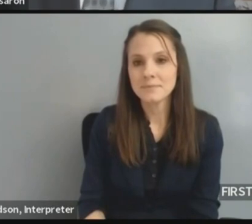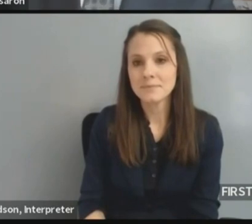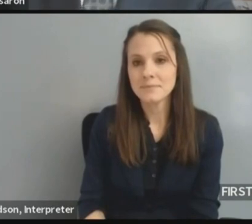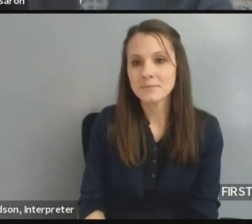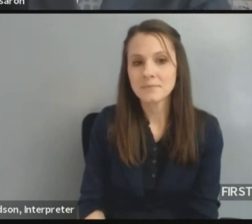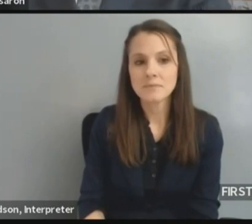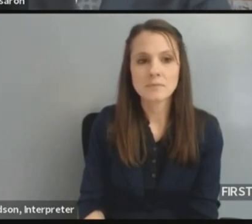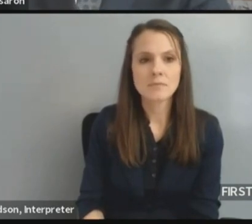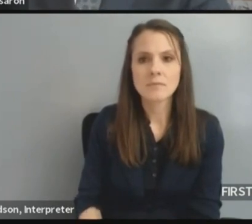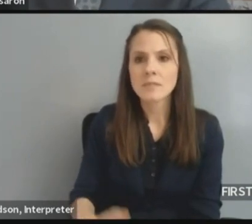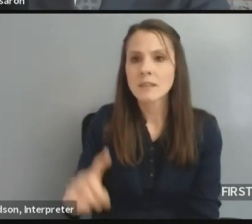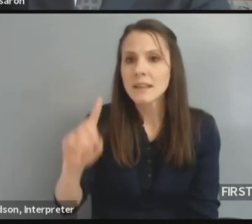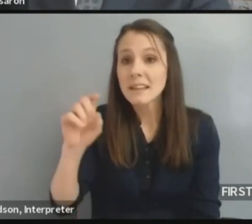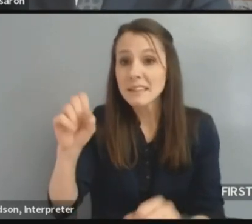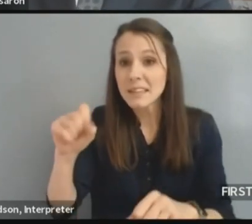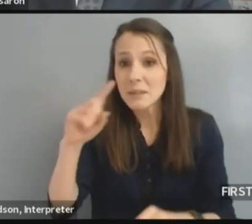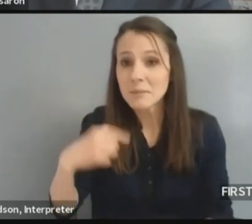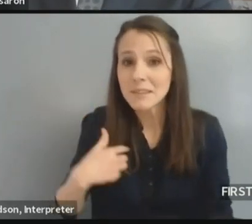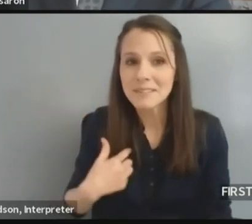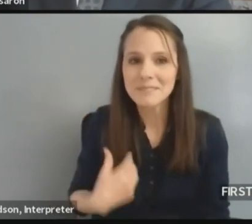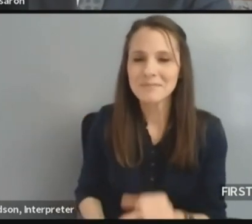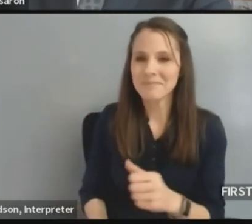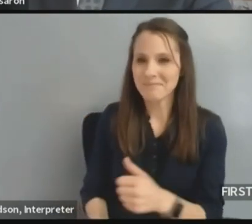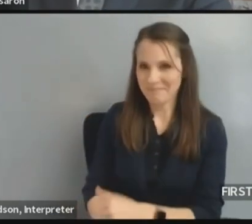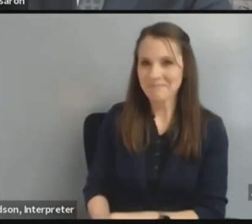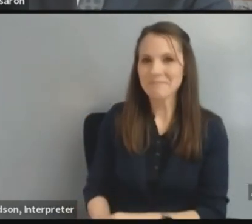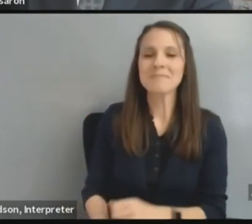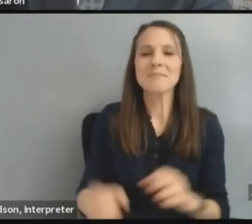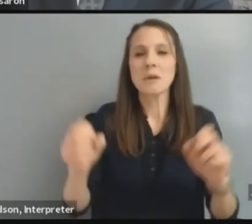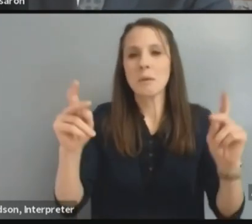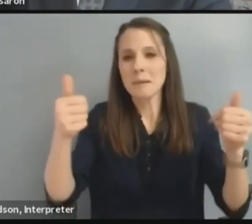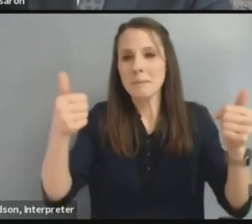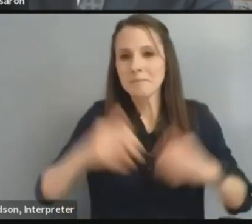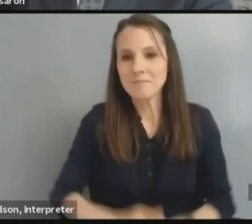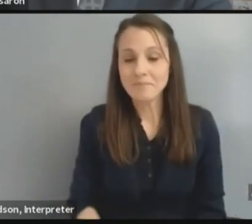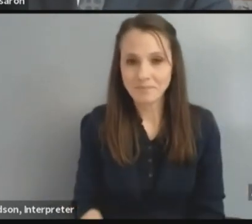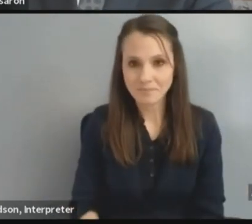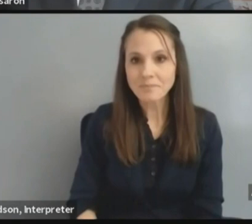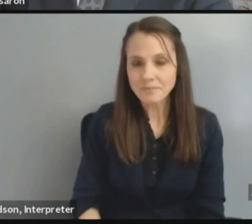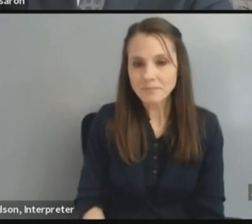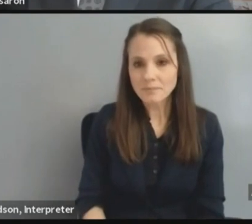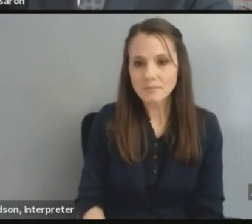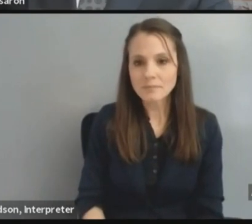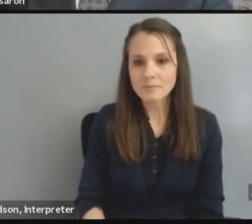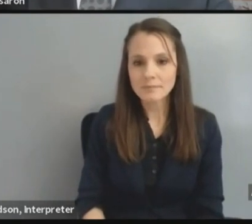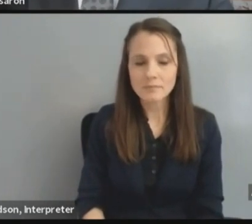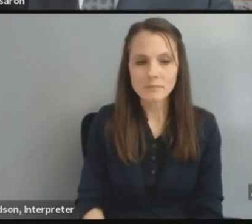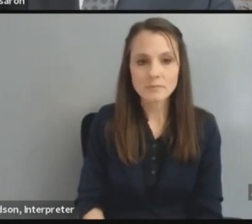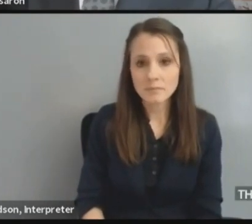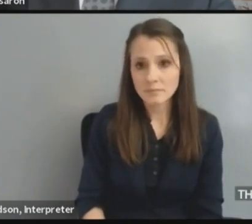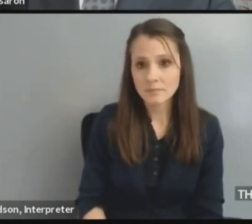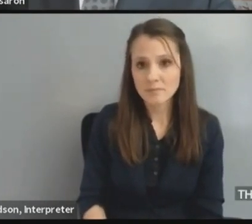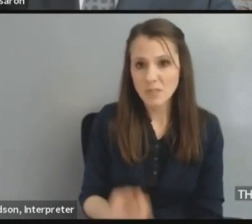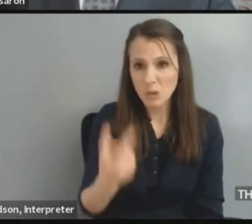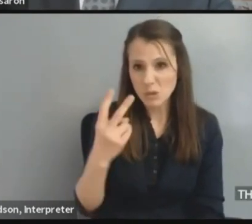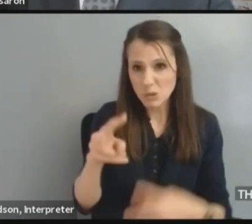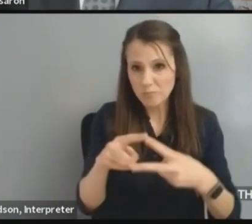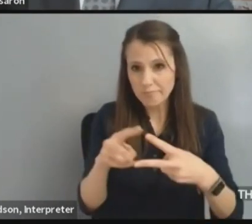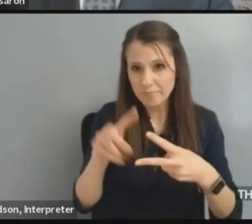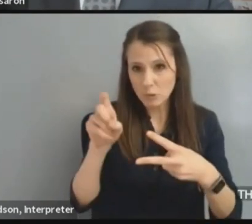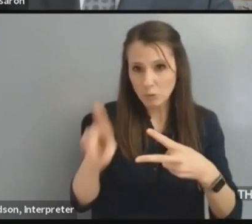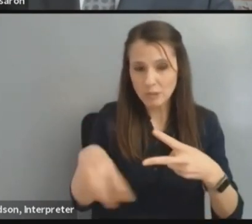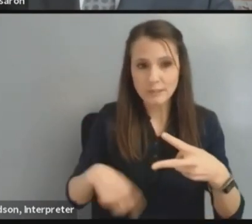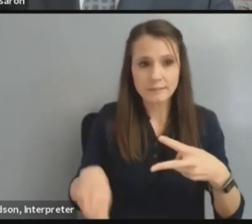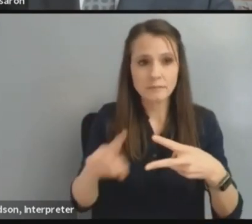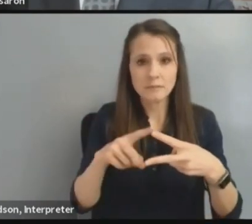I think that, can you hear me now? Okay, great. Pardon me, but a two-part question. The first